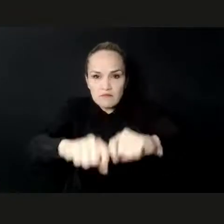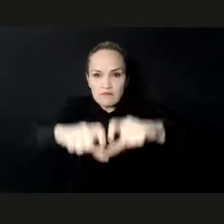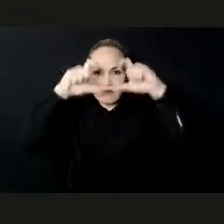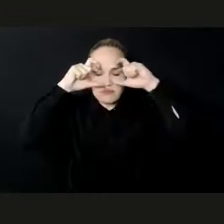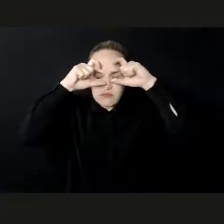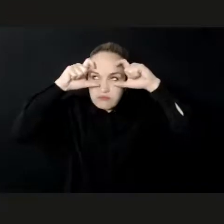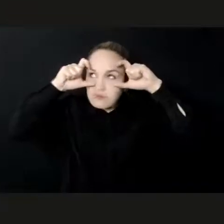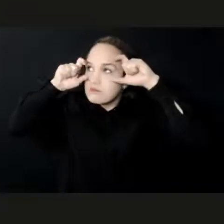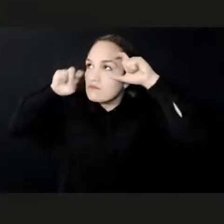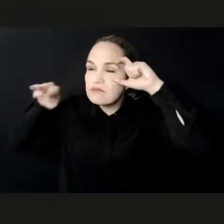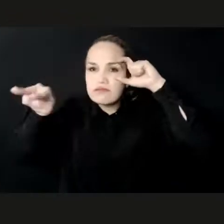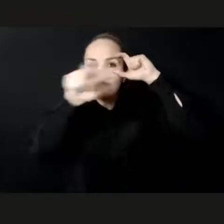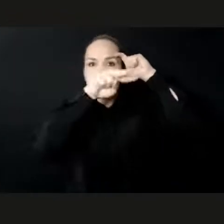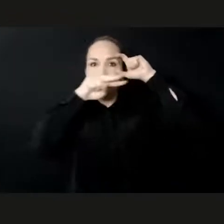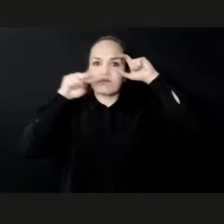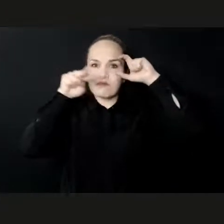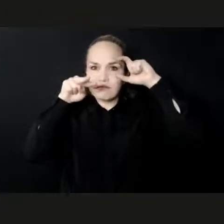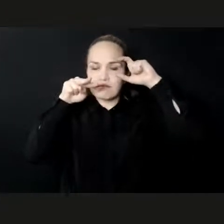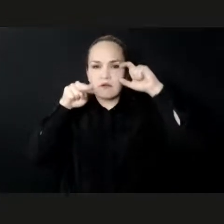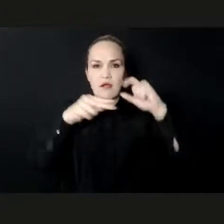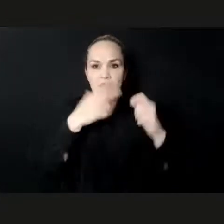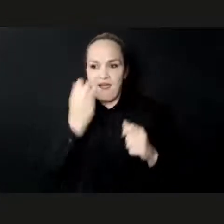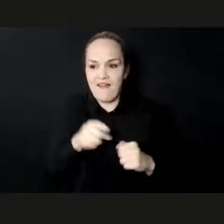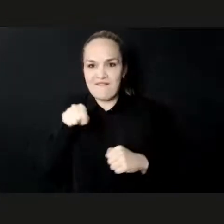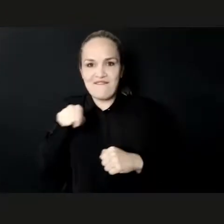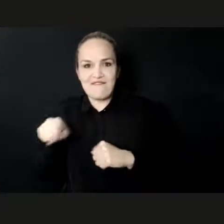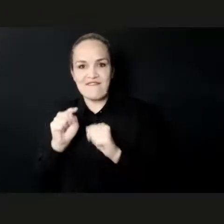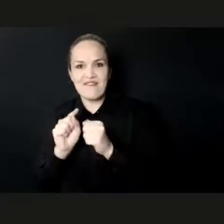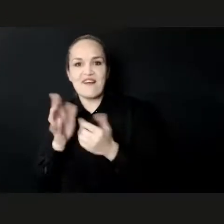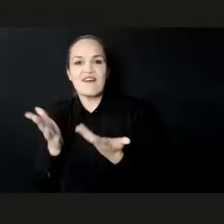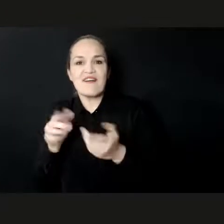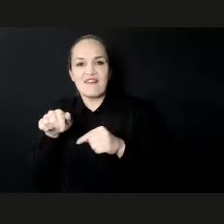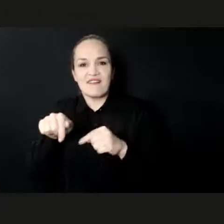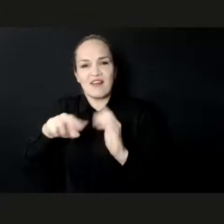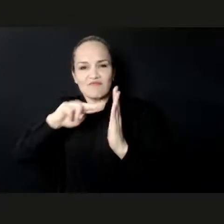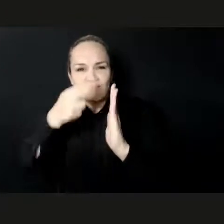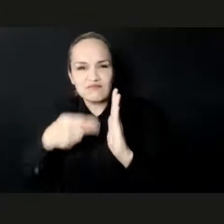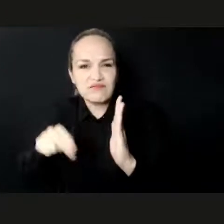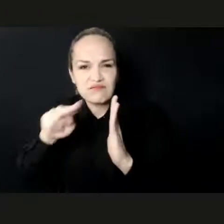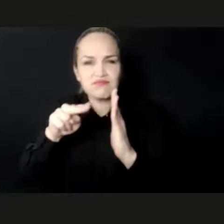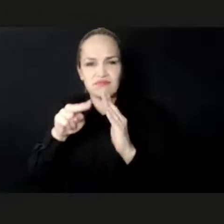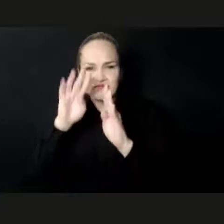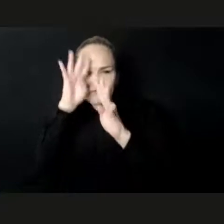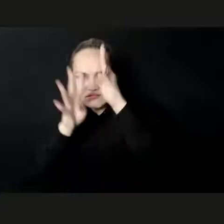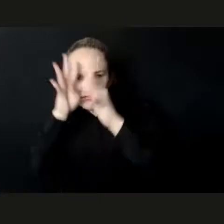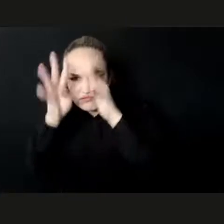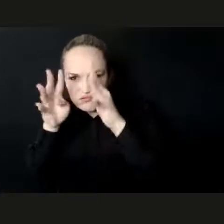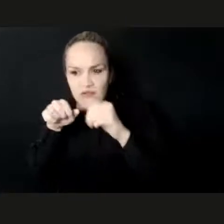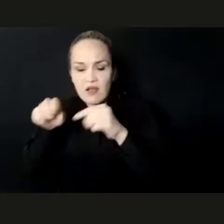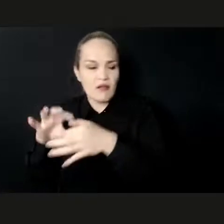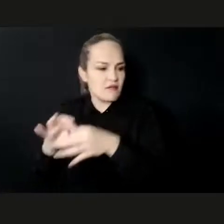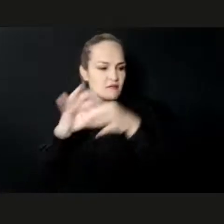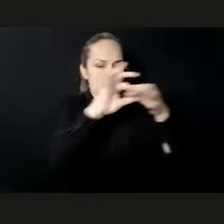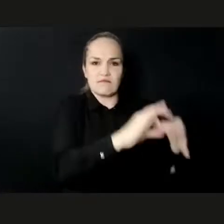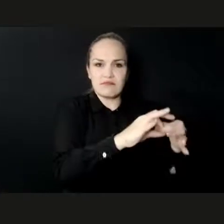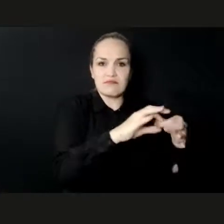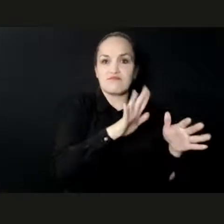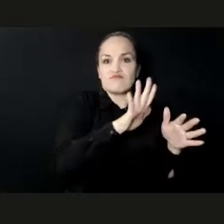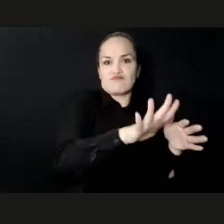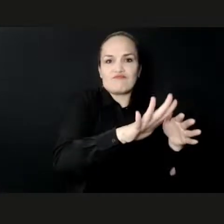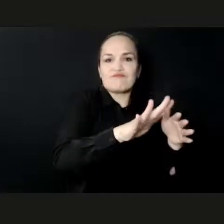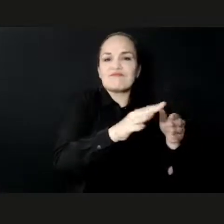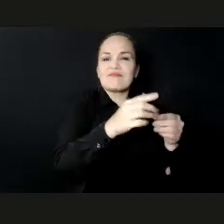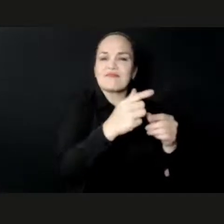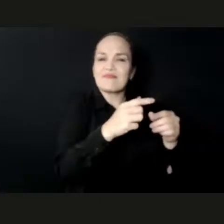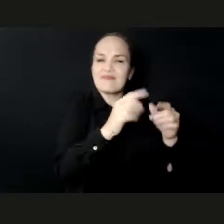intelligence, blockchain, digital marketing, and so on and so forth, all those which are likely